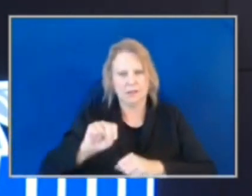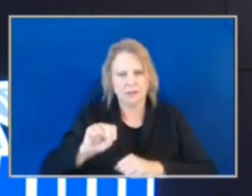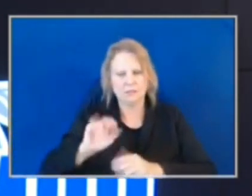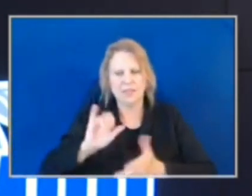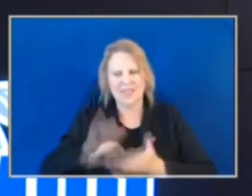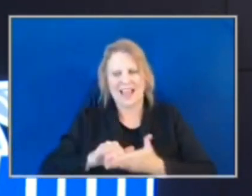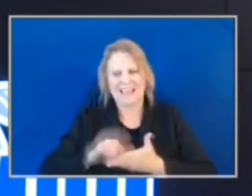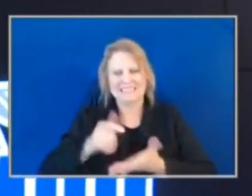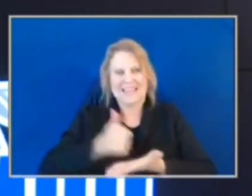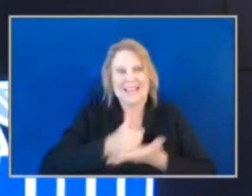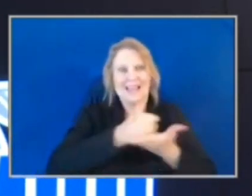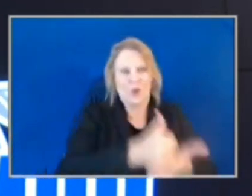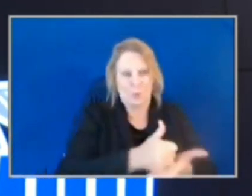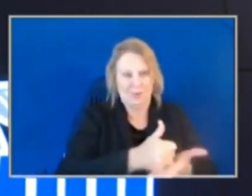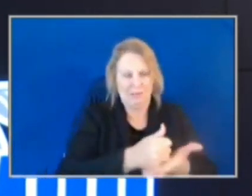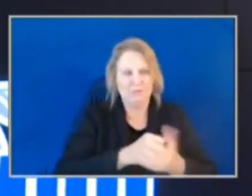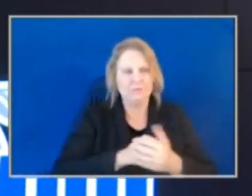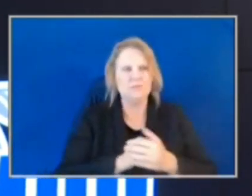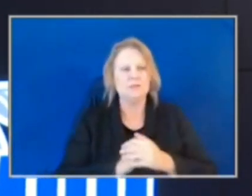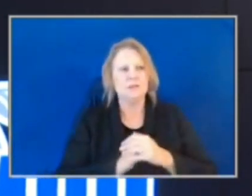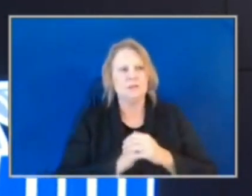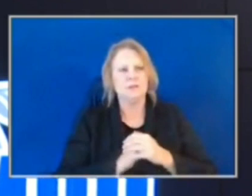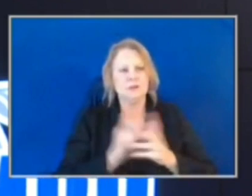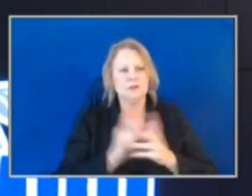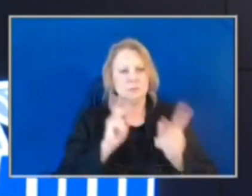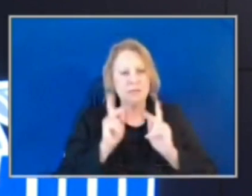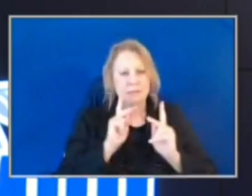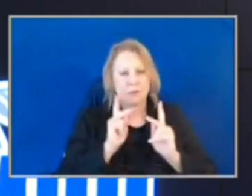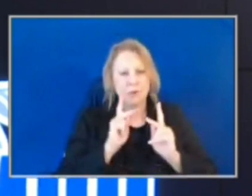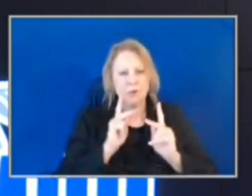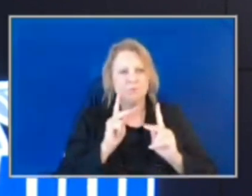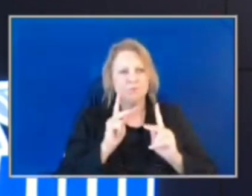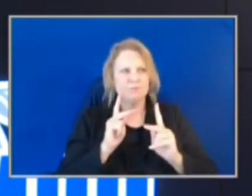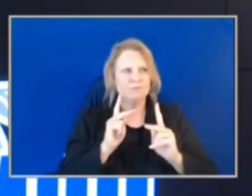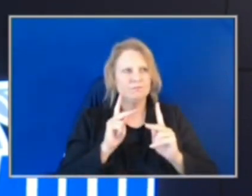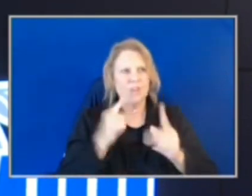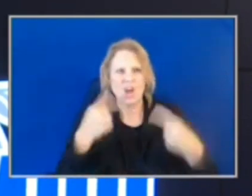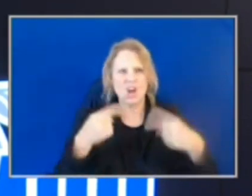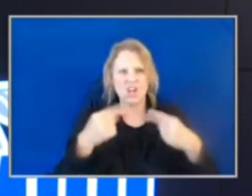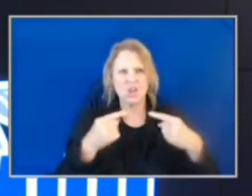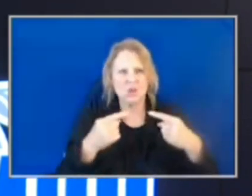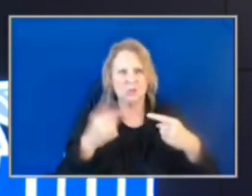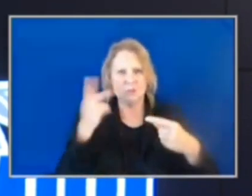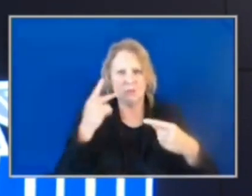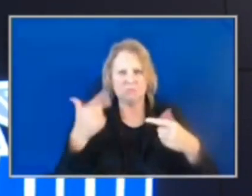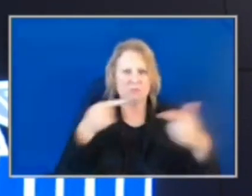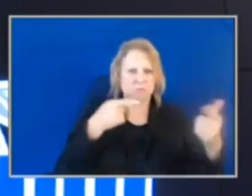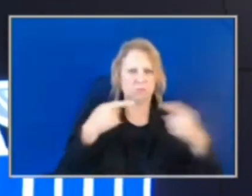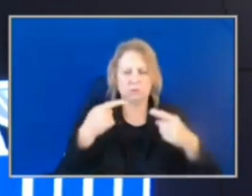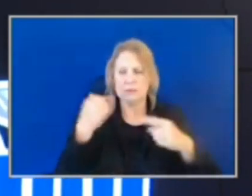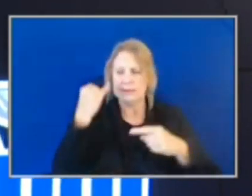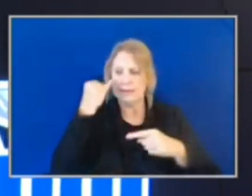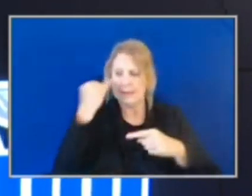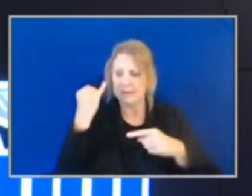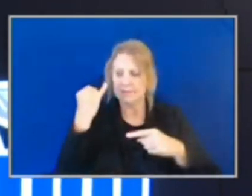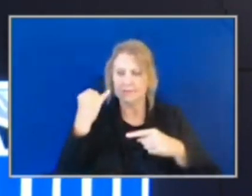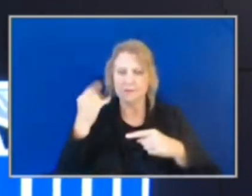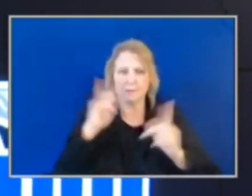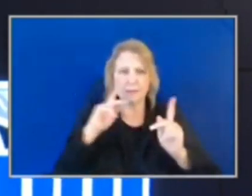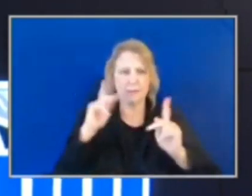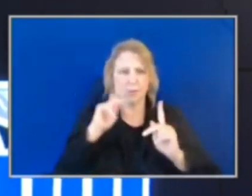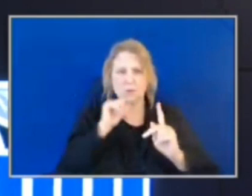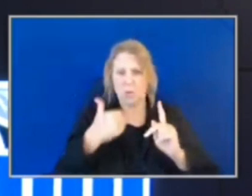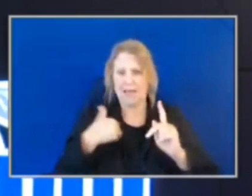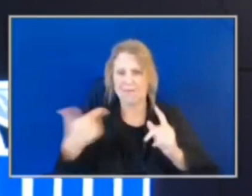the lack of, you know, people go out and argue, and they're settling it with a firearm. If we can remove the firearm effectively in that individual,